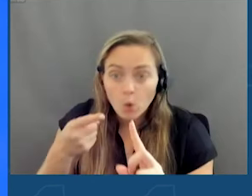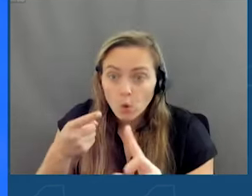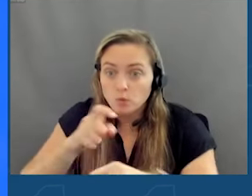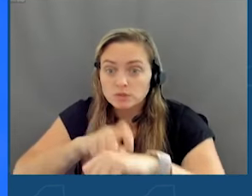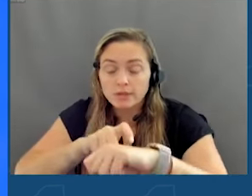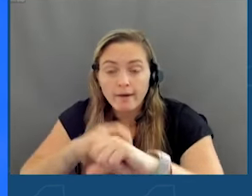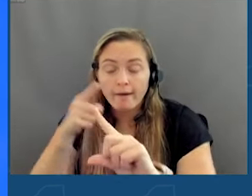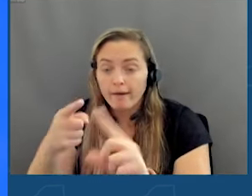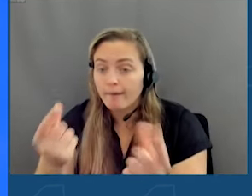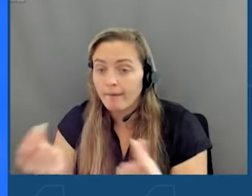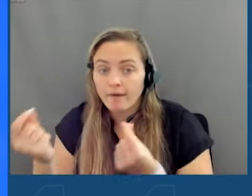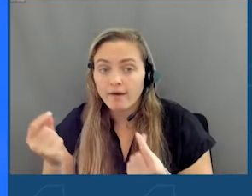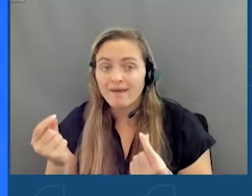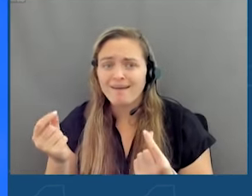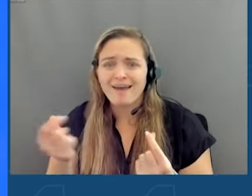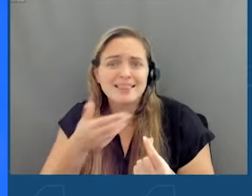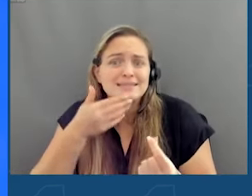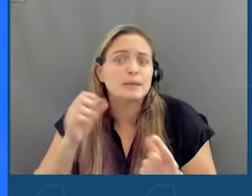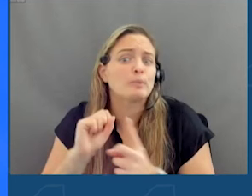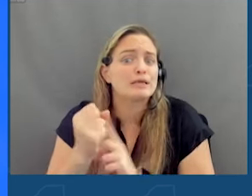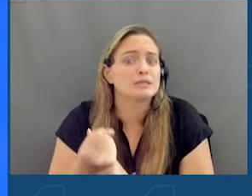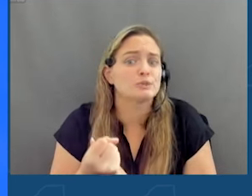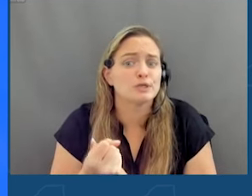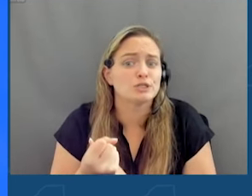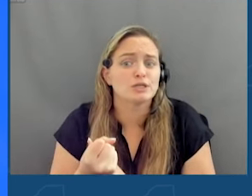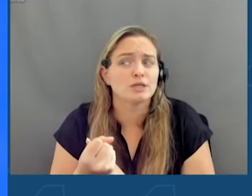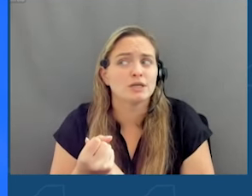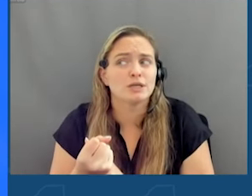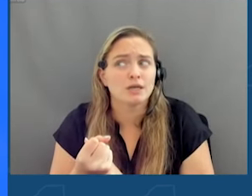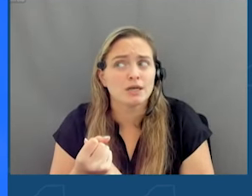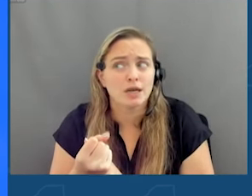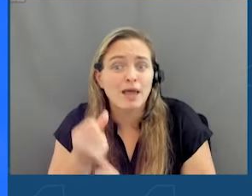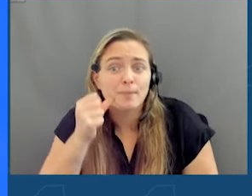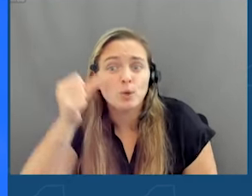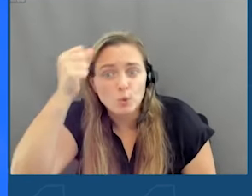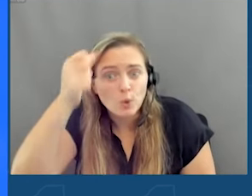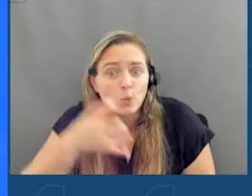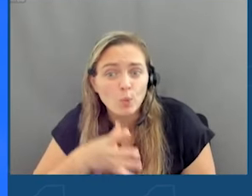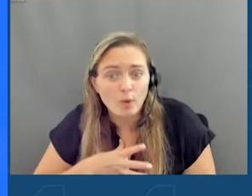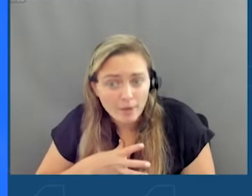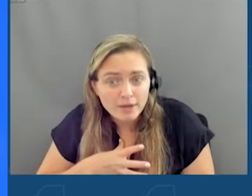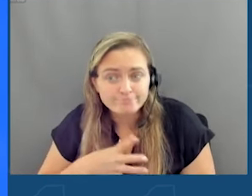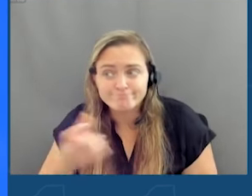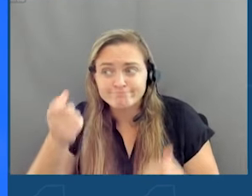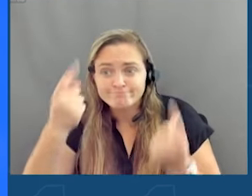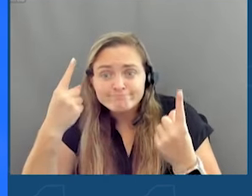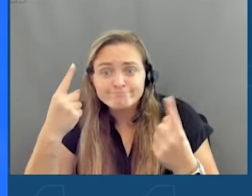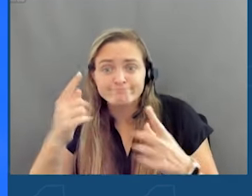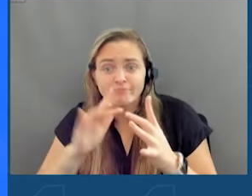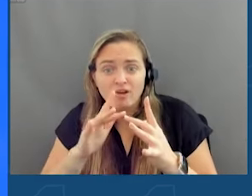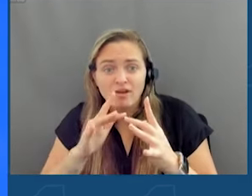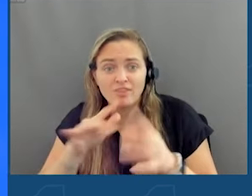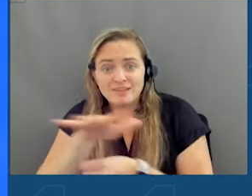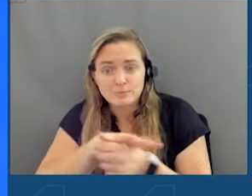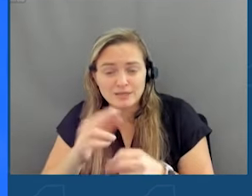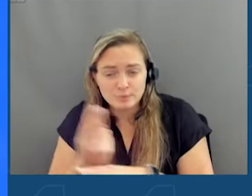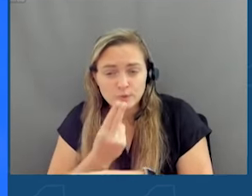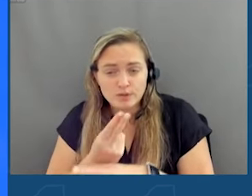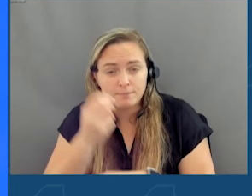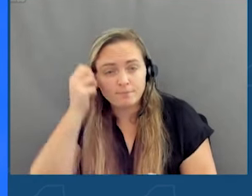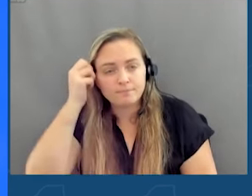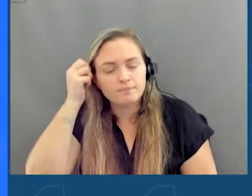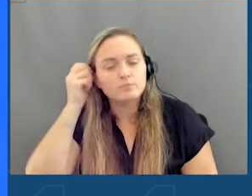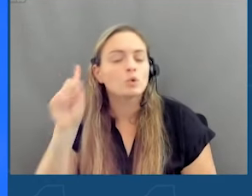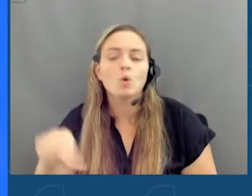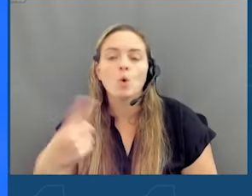And that is in the best-case scenario. I am a grown woman who is able to navigate and understand the online space that I'm in. I can